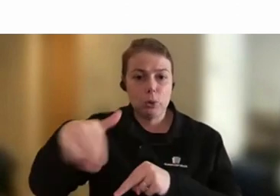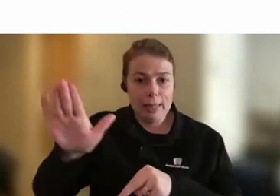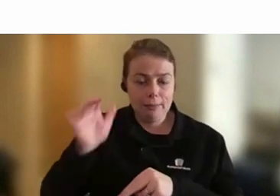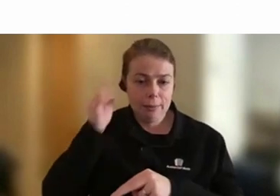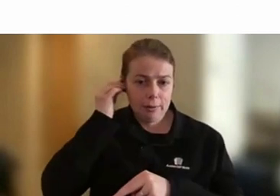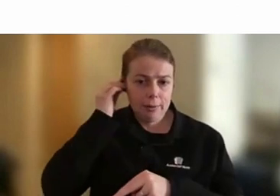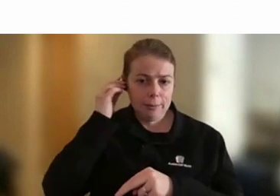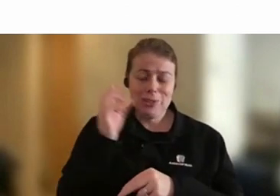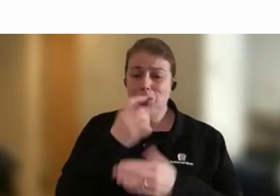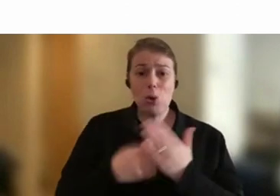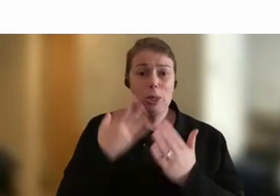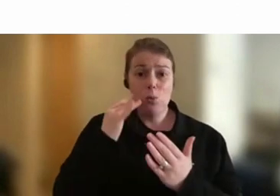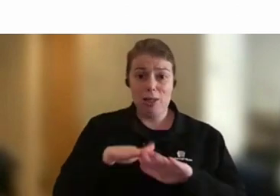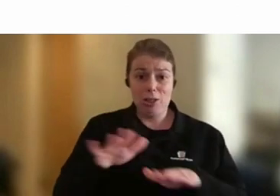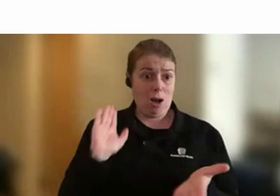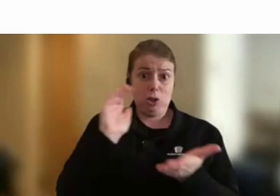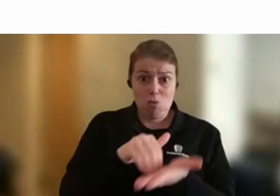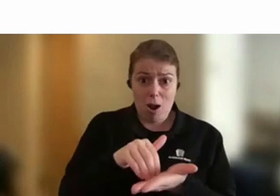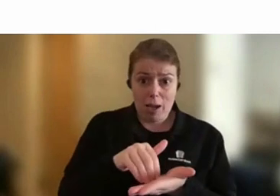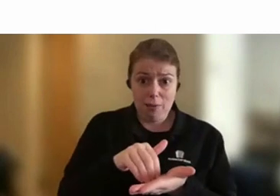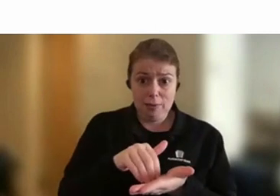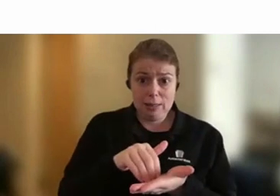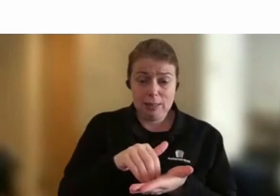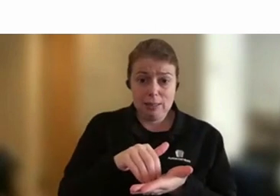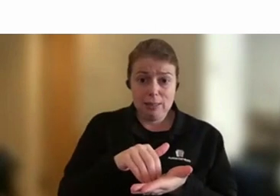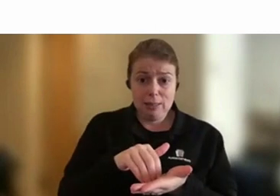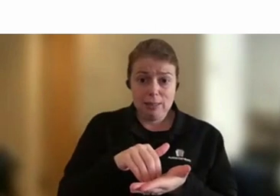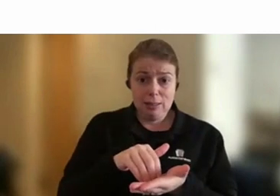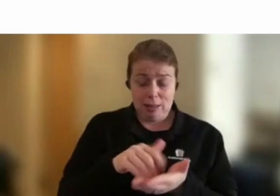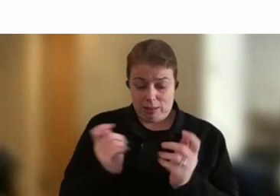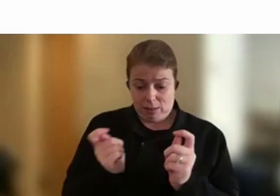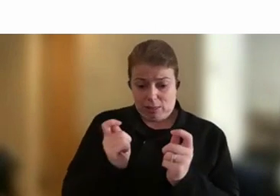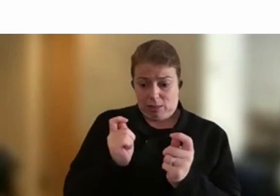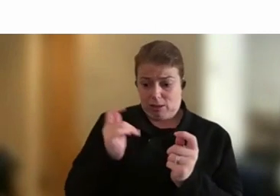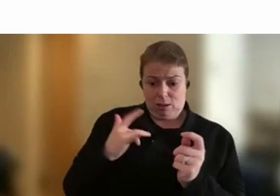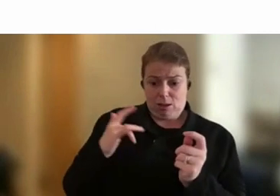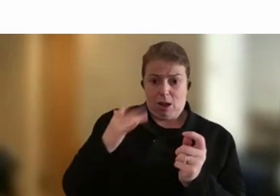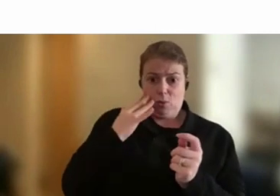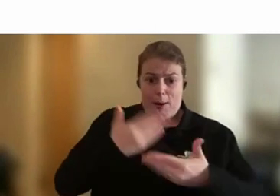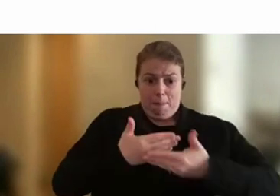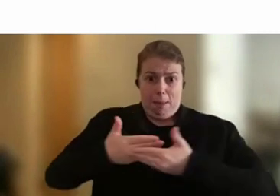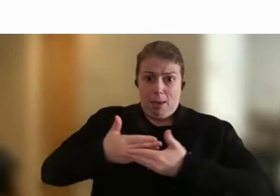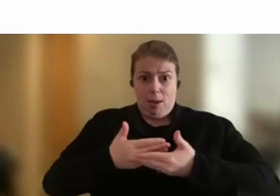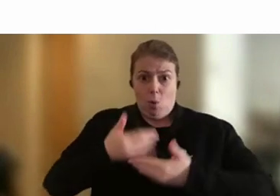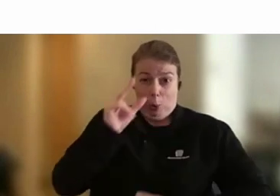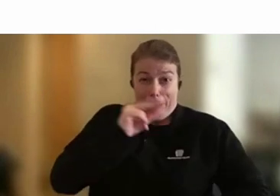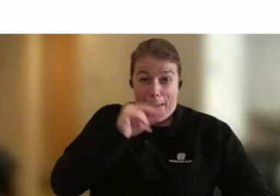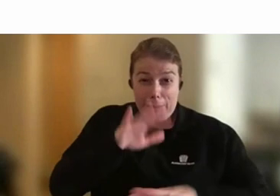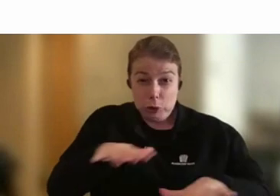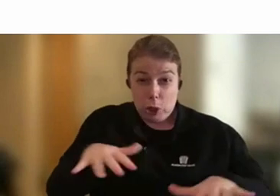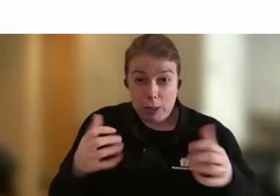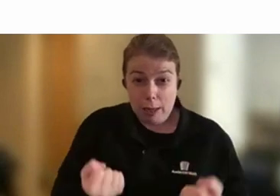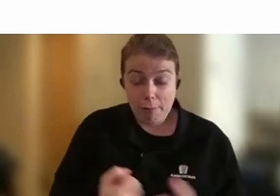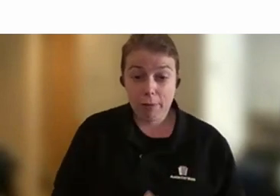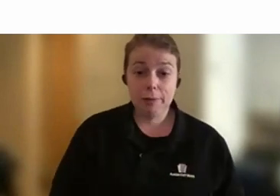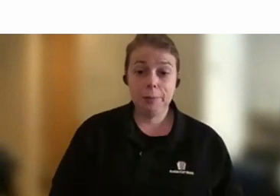the child arrives and the period of parental leave, but adjusting to life afterwards, especially when you still have a very young child. And